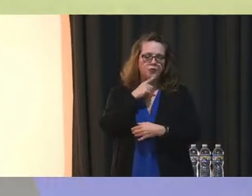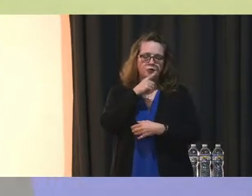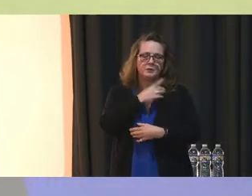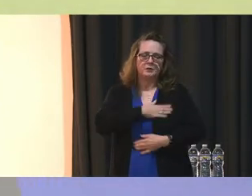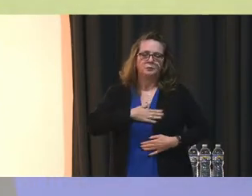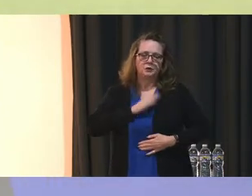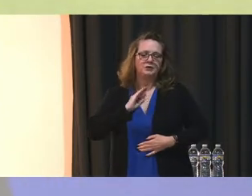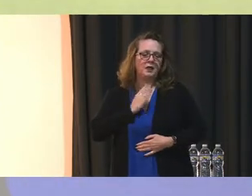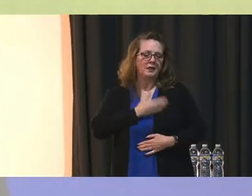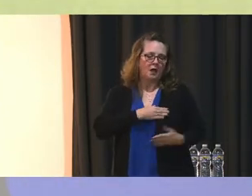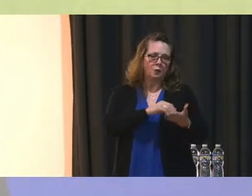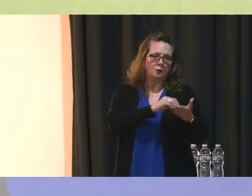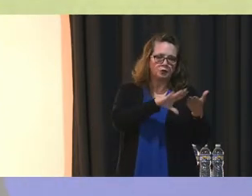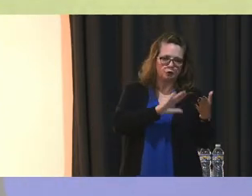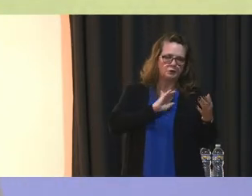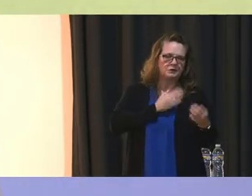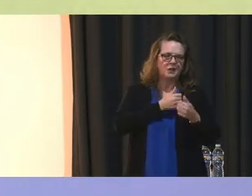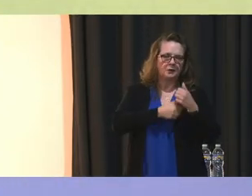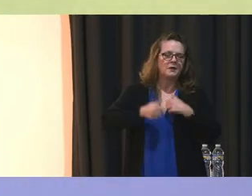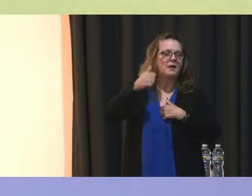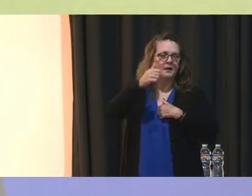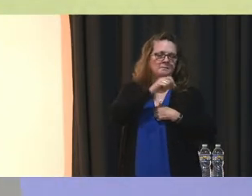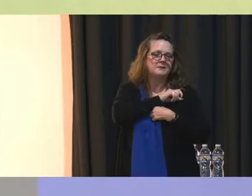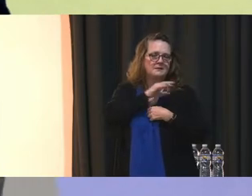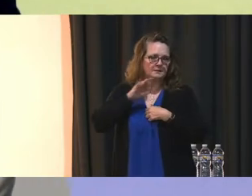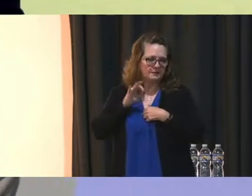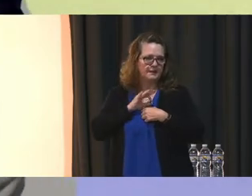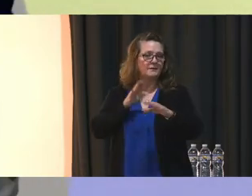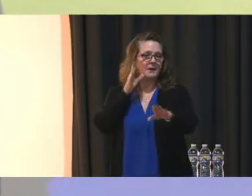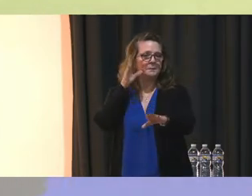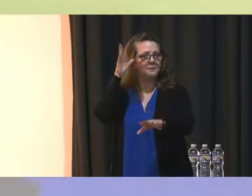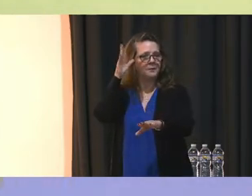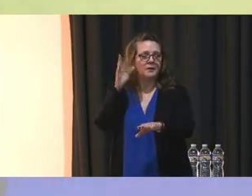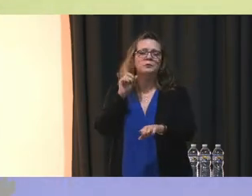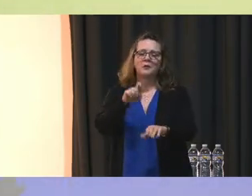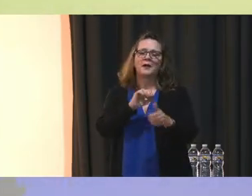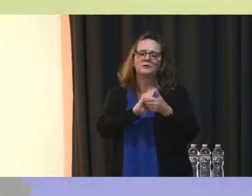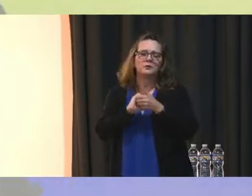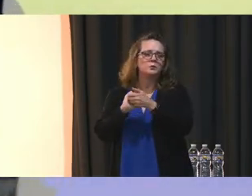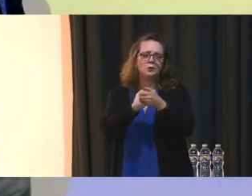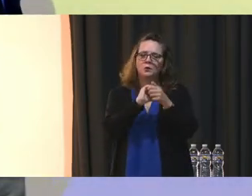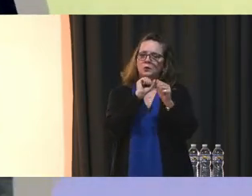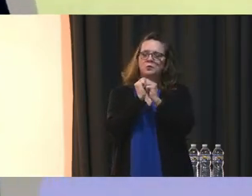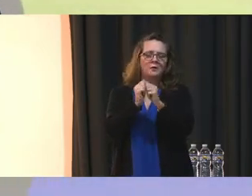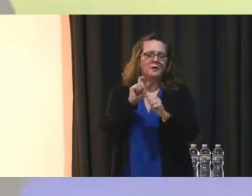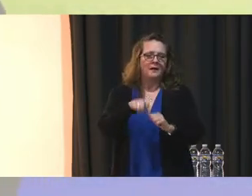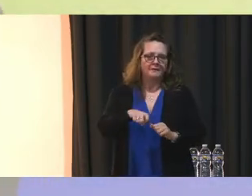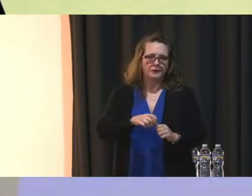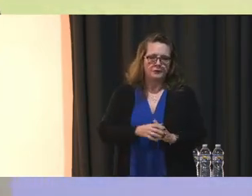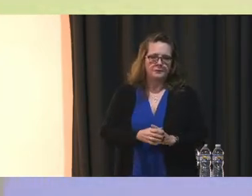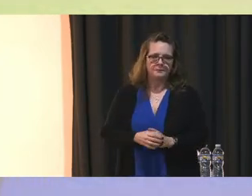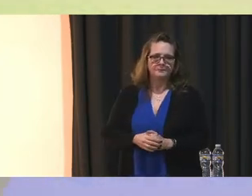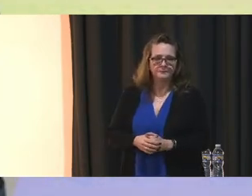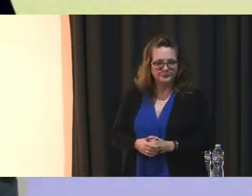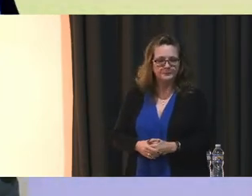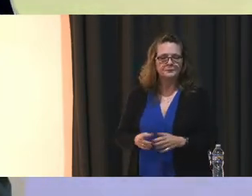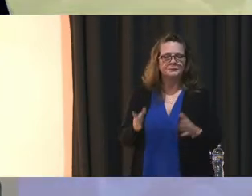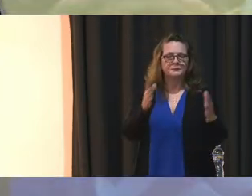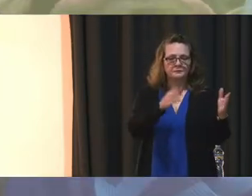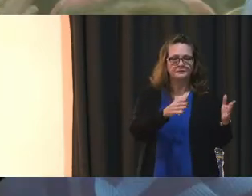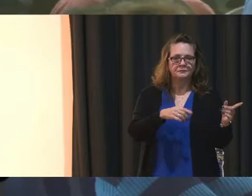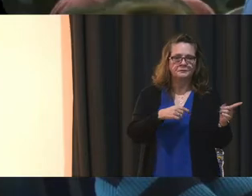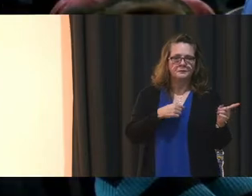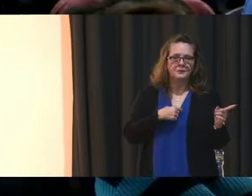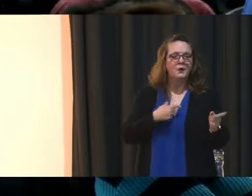administrators and parents as well. It's a village of working together. Yes, ma'am. Good evening. Can you hear me? Superintendent